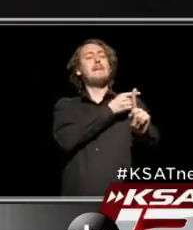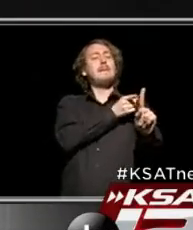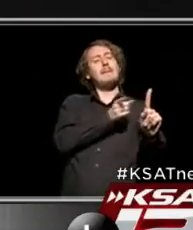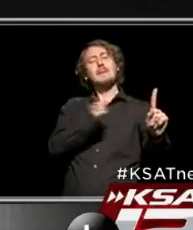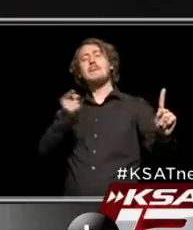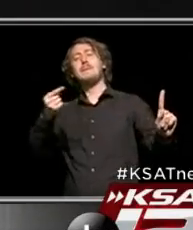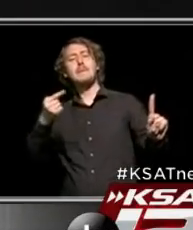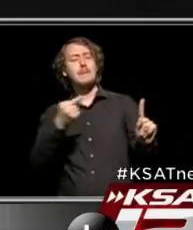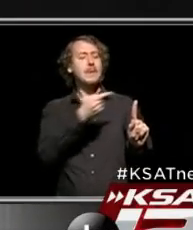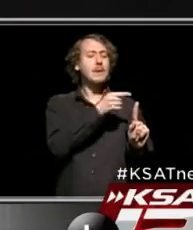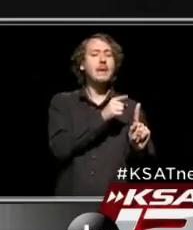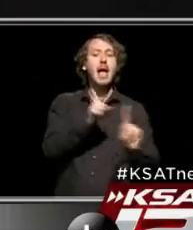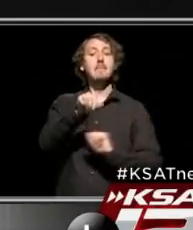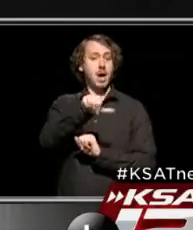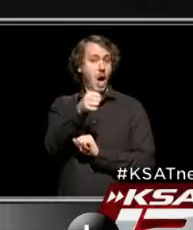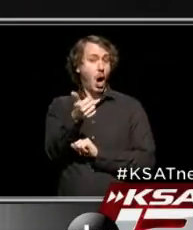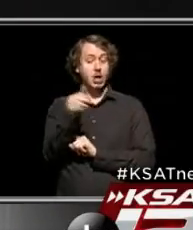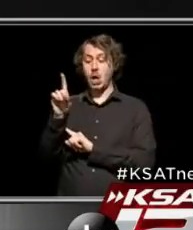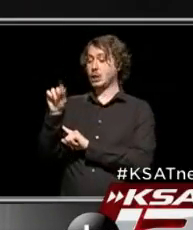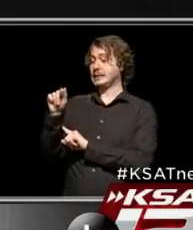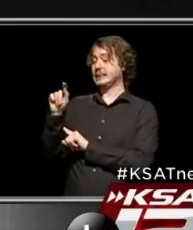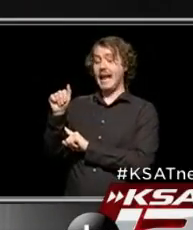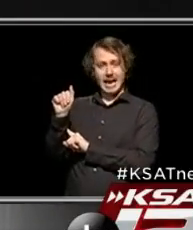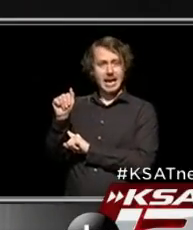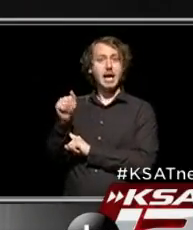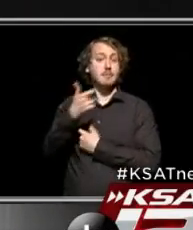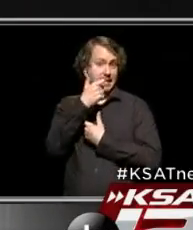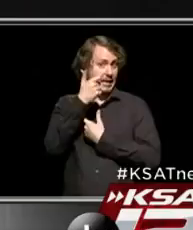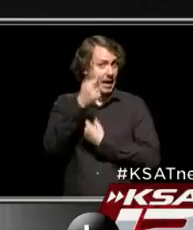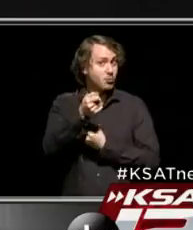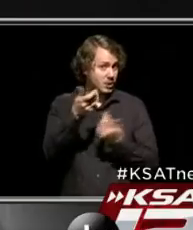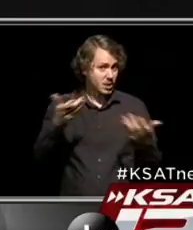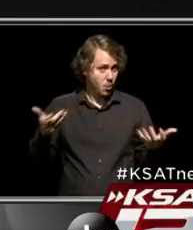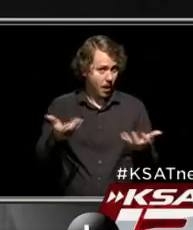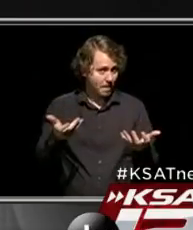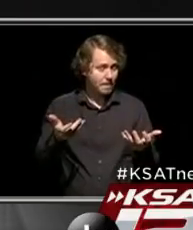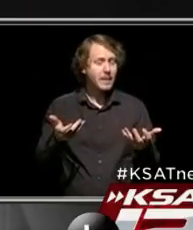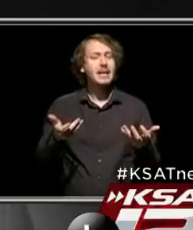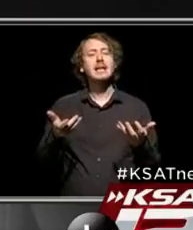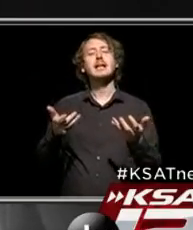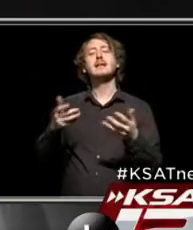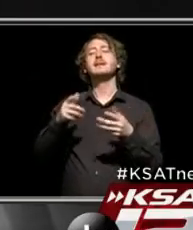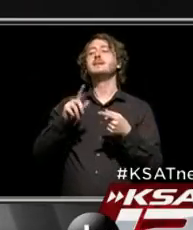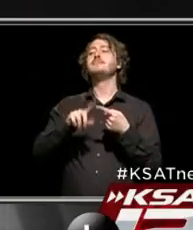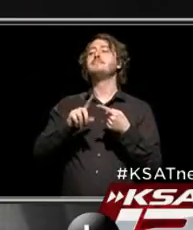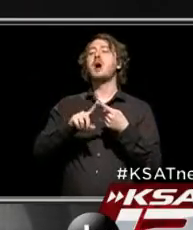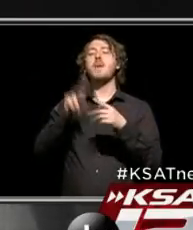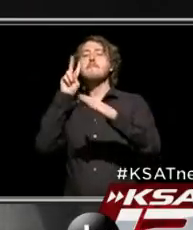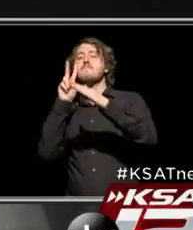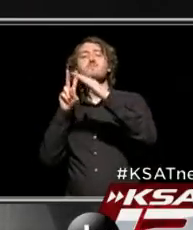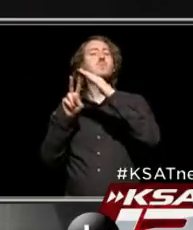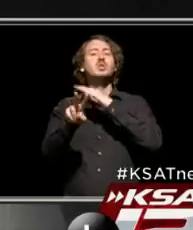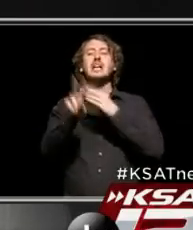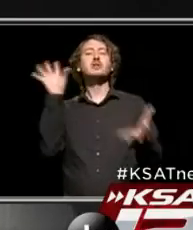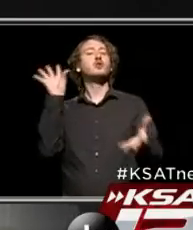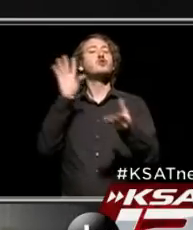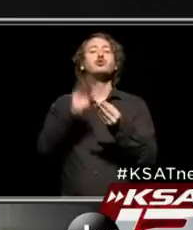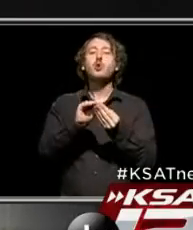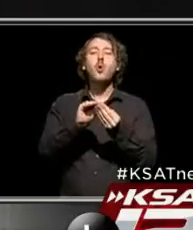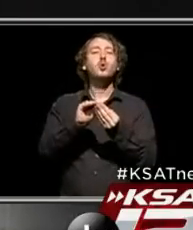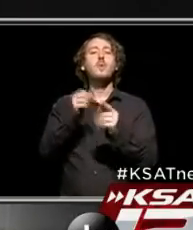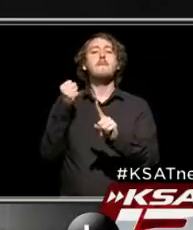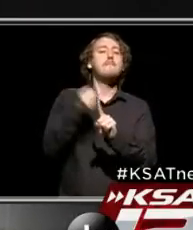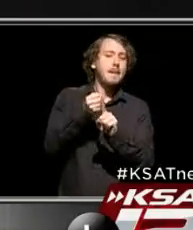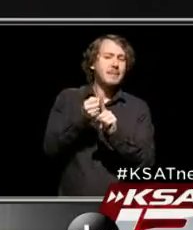other data point that we're really interested in from these models is what are they projecting the total number of